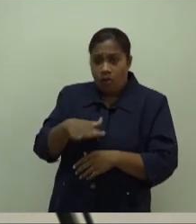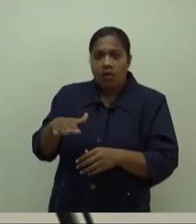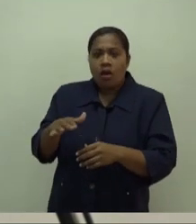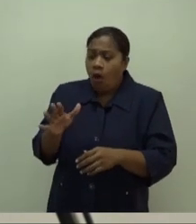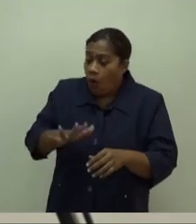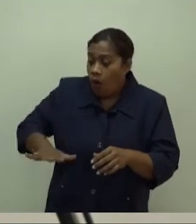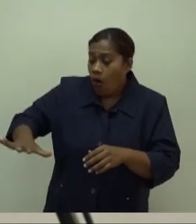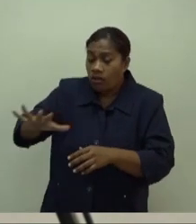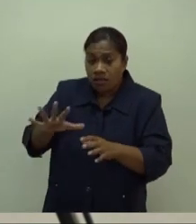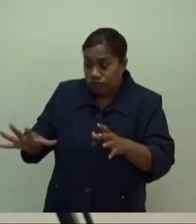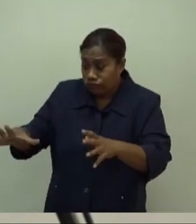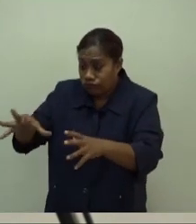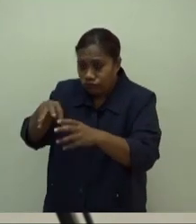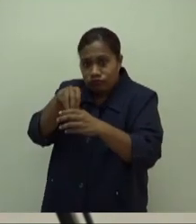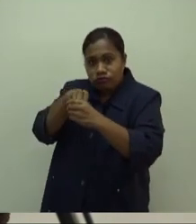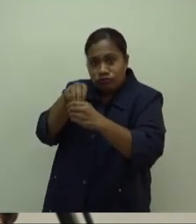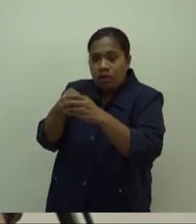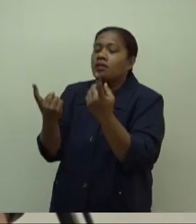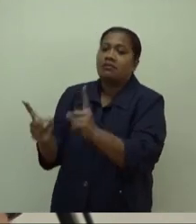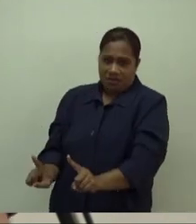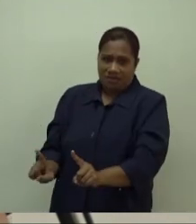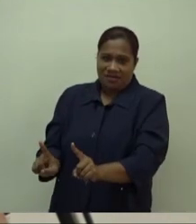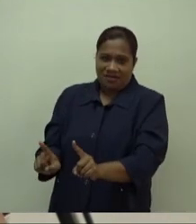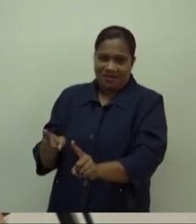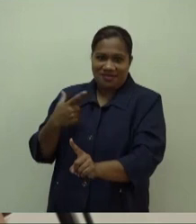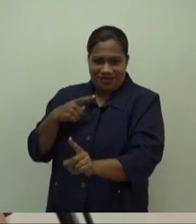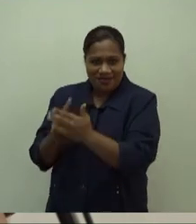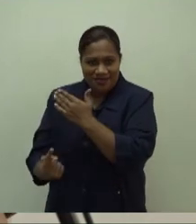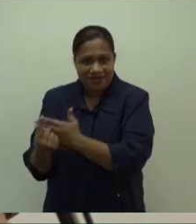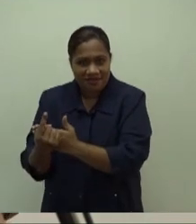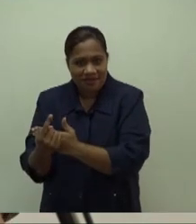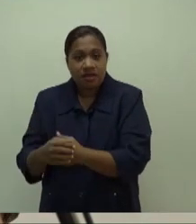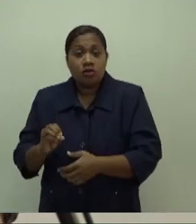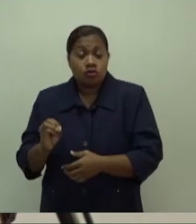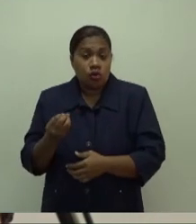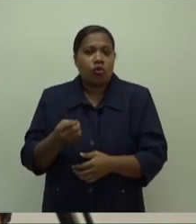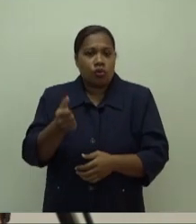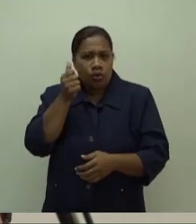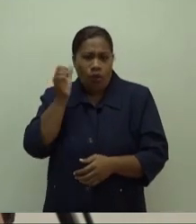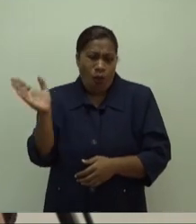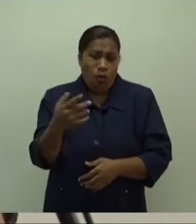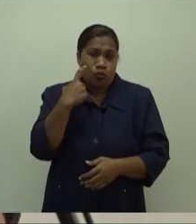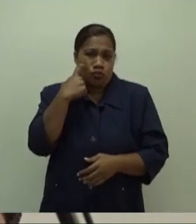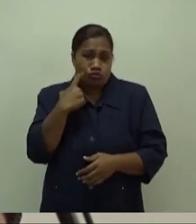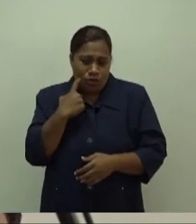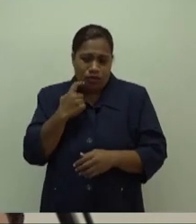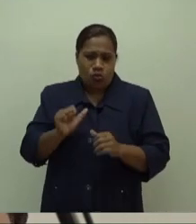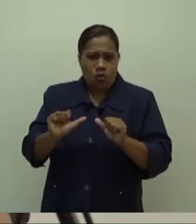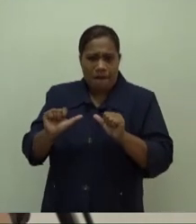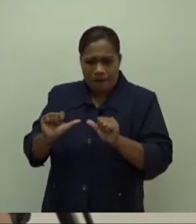So we know that the urgency of identifying, treating, and preventing NCDs remains